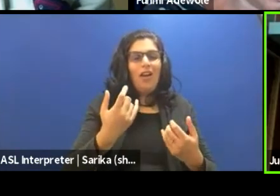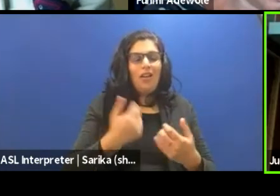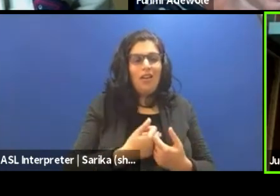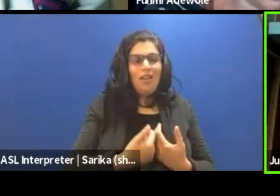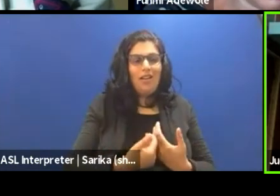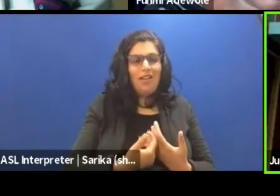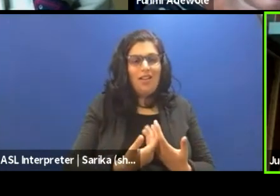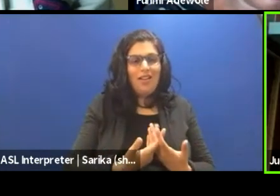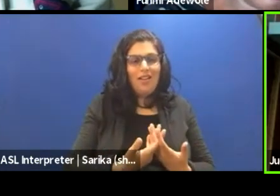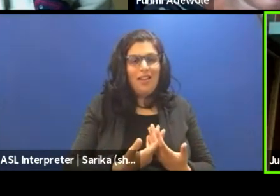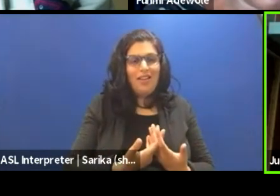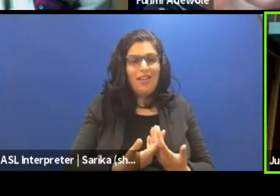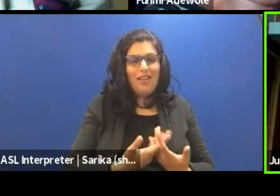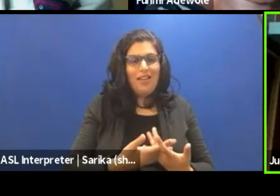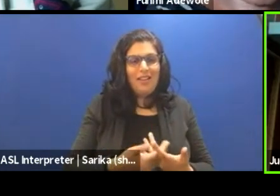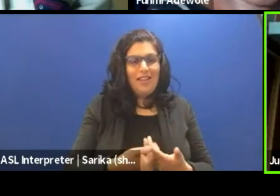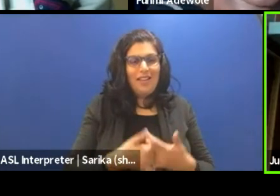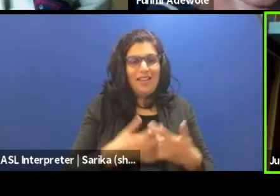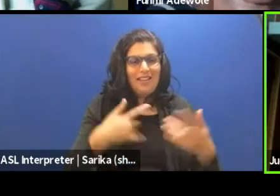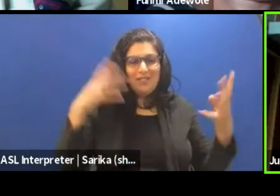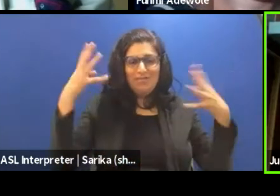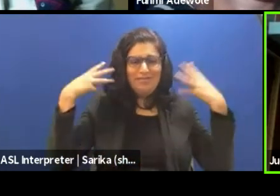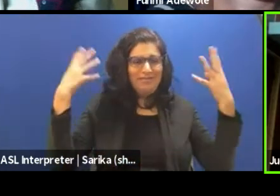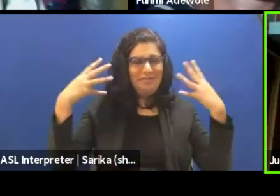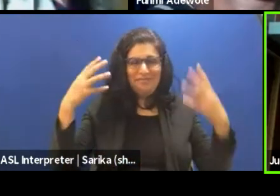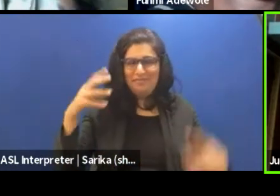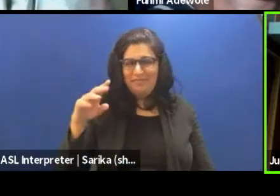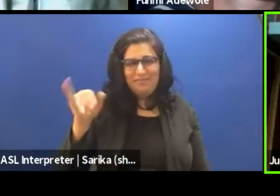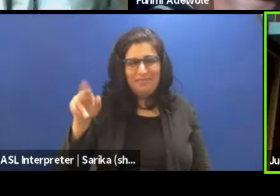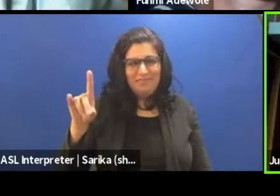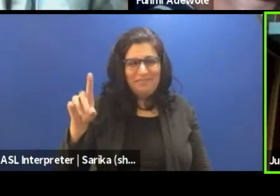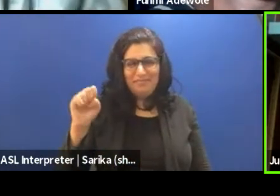I was standing asleep though. I'm so crazy dude. What's that being said?